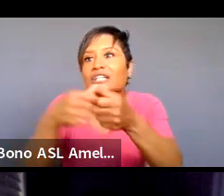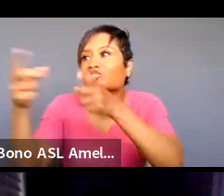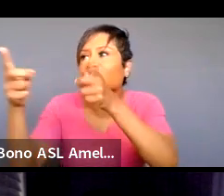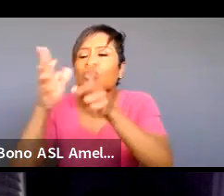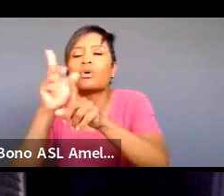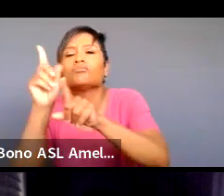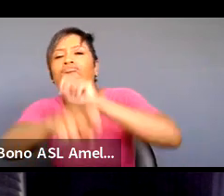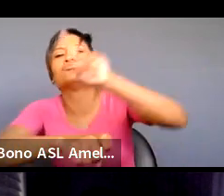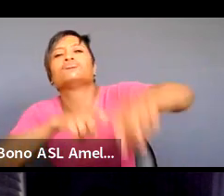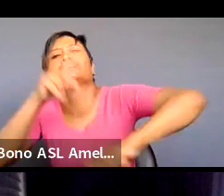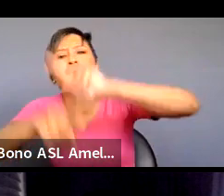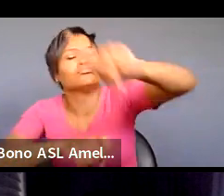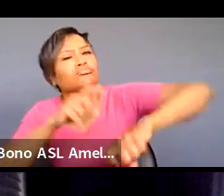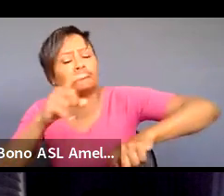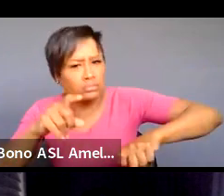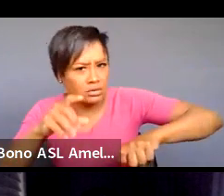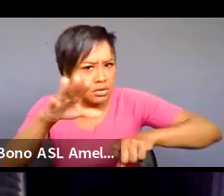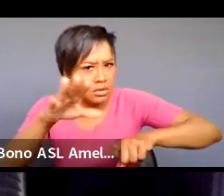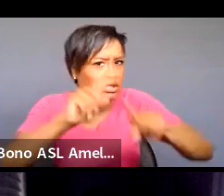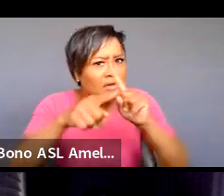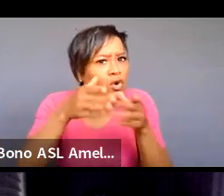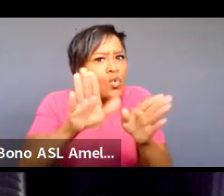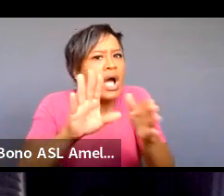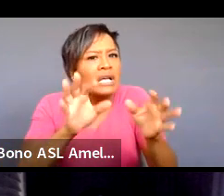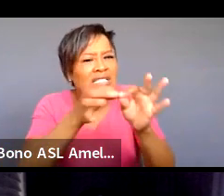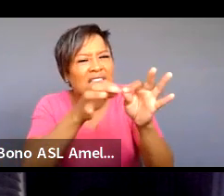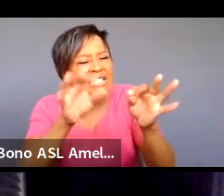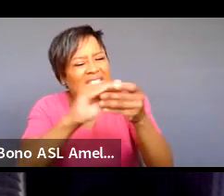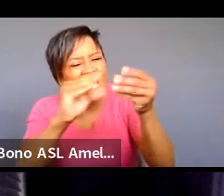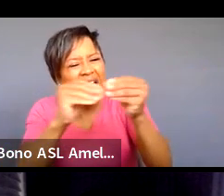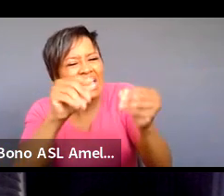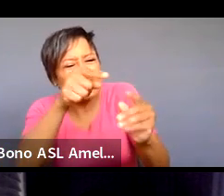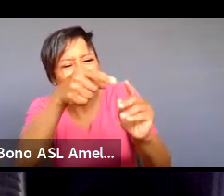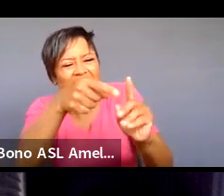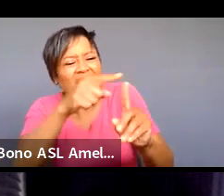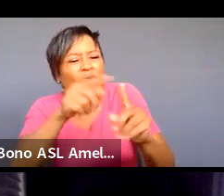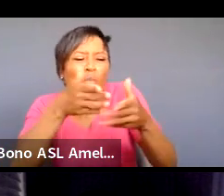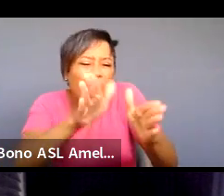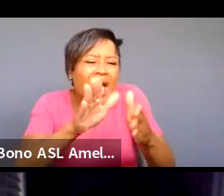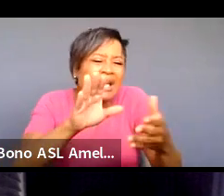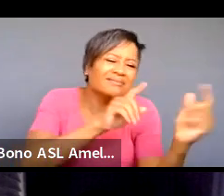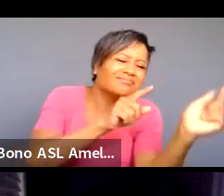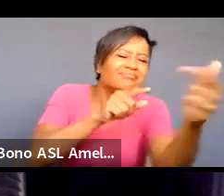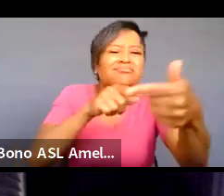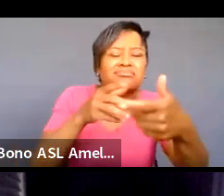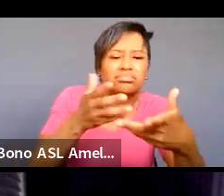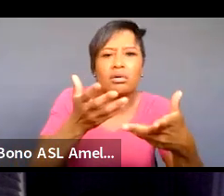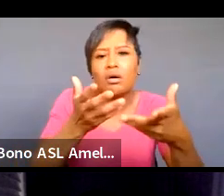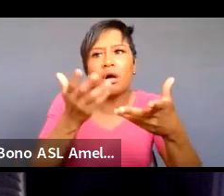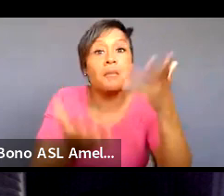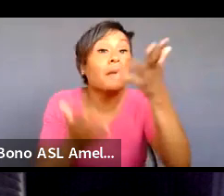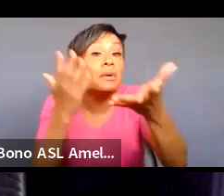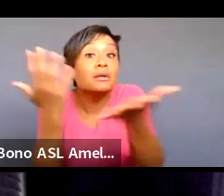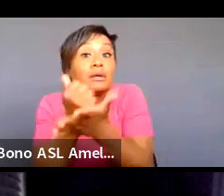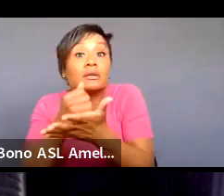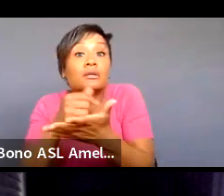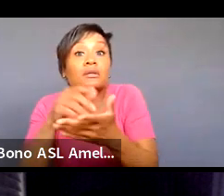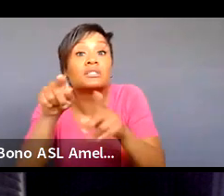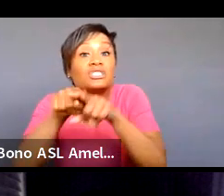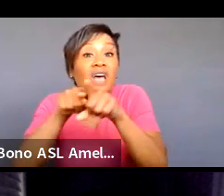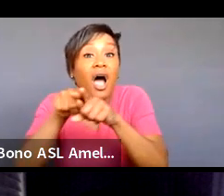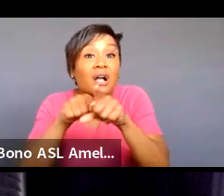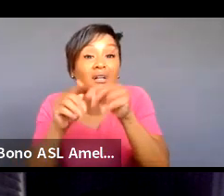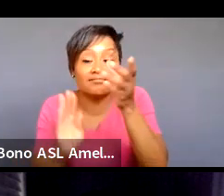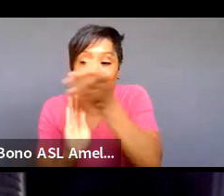ask you these questions like is there is there a different way to say that story is there a way that we can um maybe utilize sock puppets